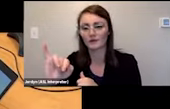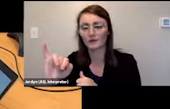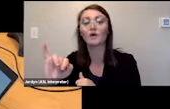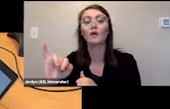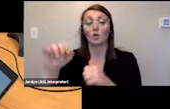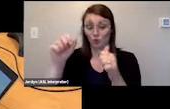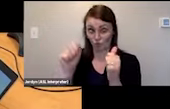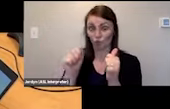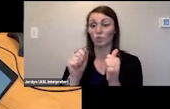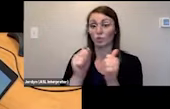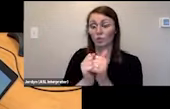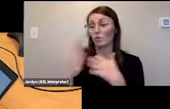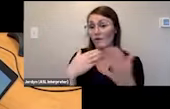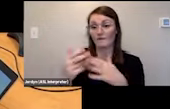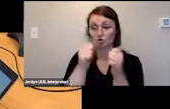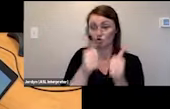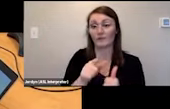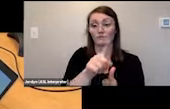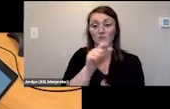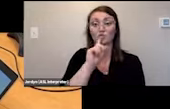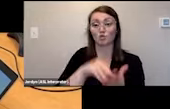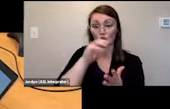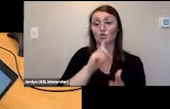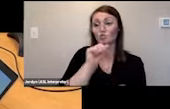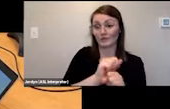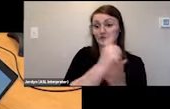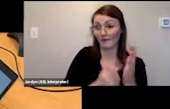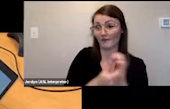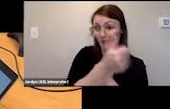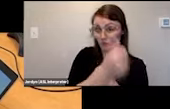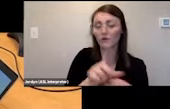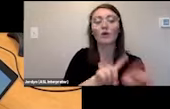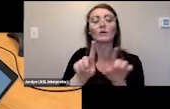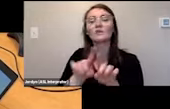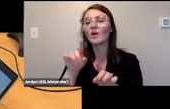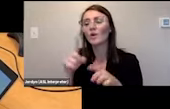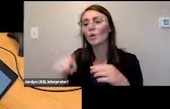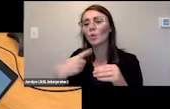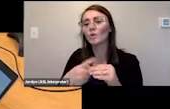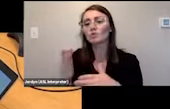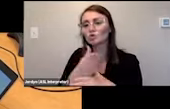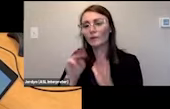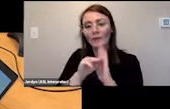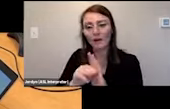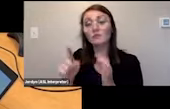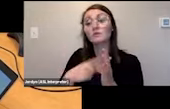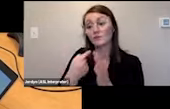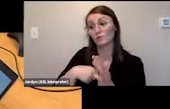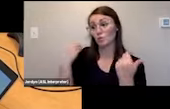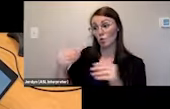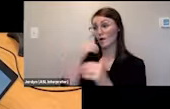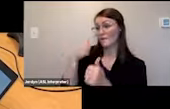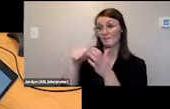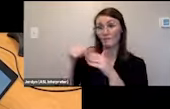real time and i find this really exciting and also just helping more with sharing models sometimes we mail models and people don't need them anymore so having